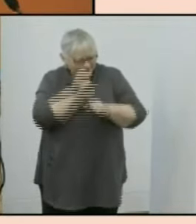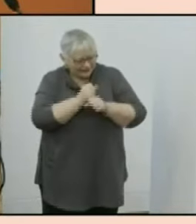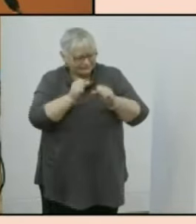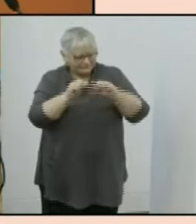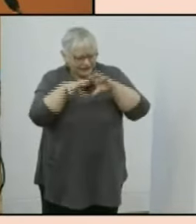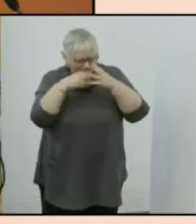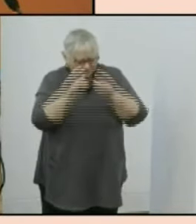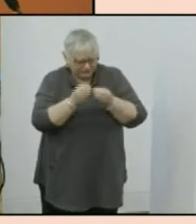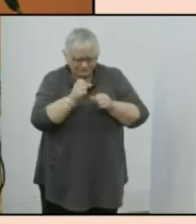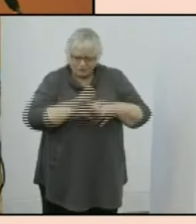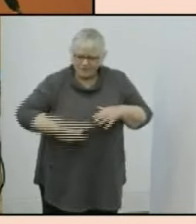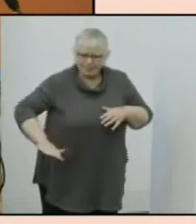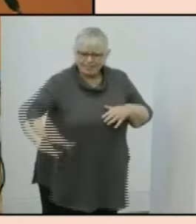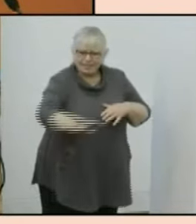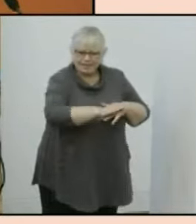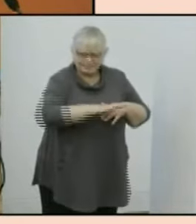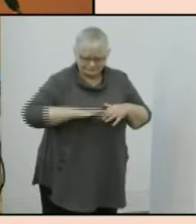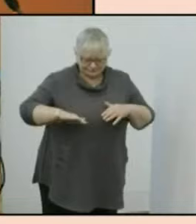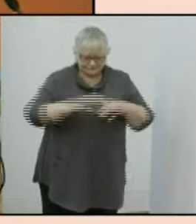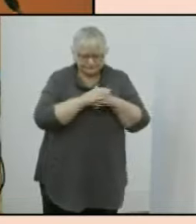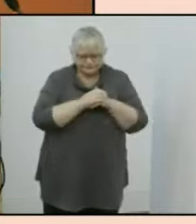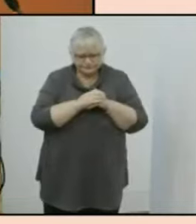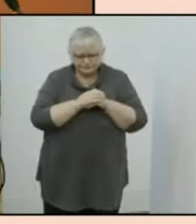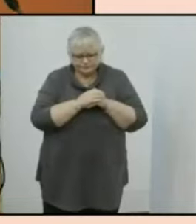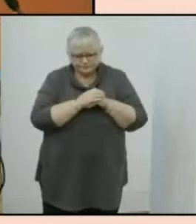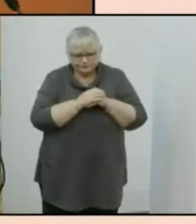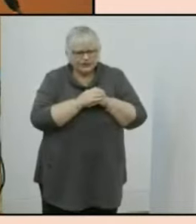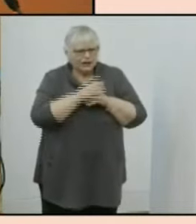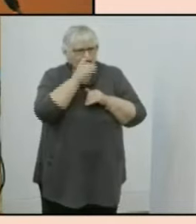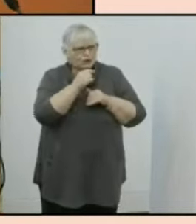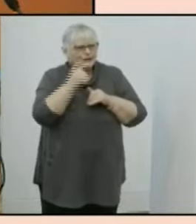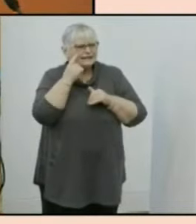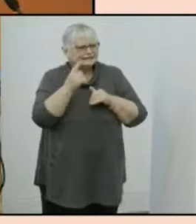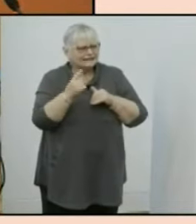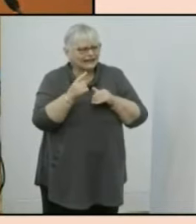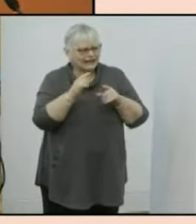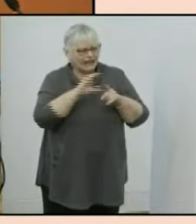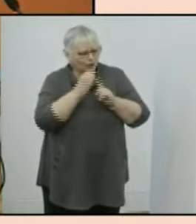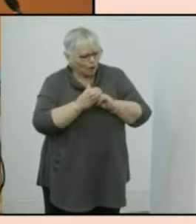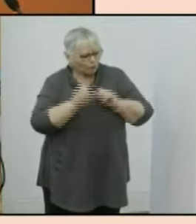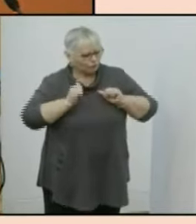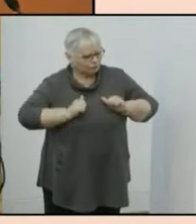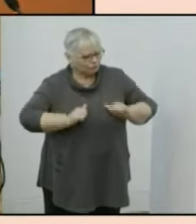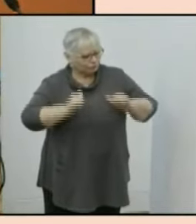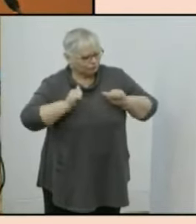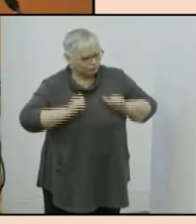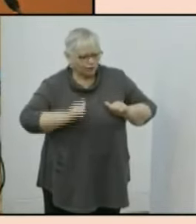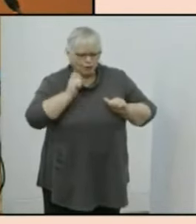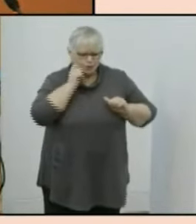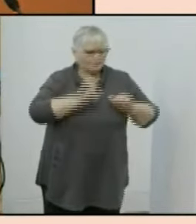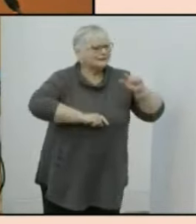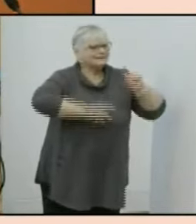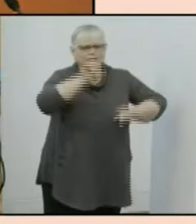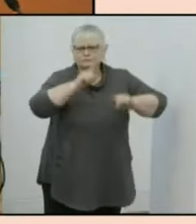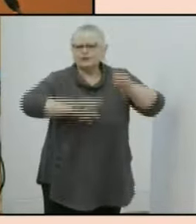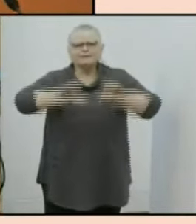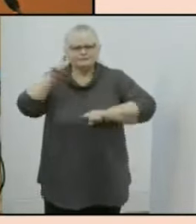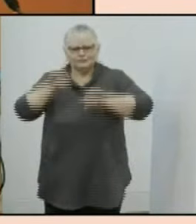we live on um so you can you can see then that uh cultural practice is going to be quite uh diversified